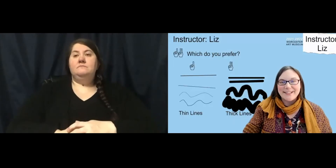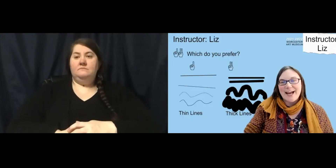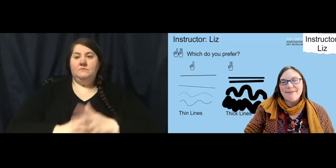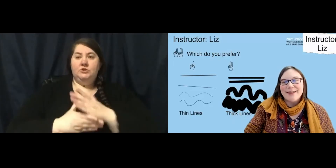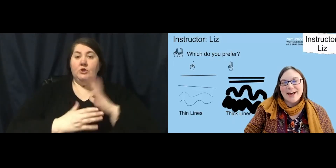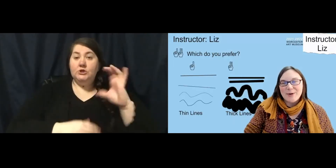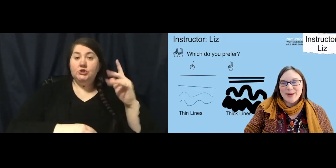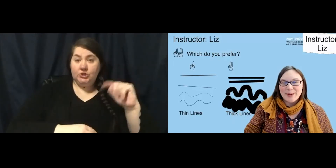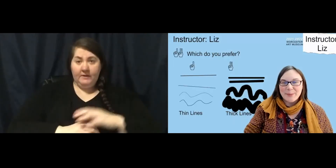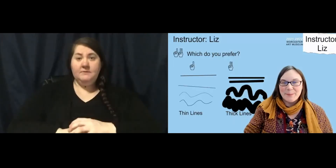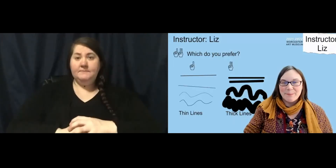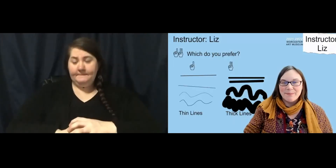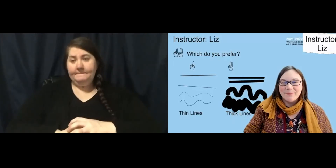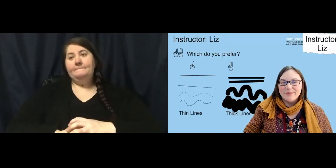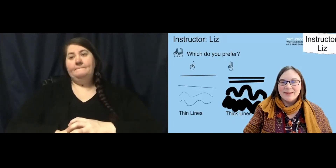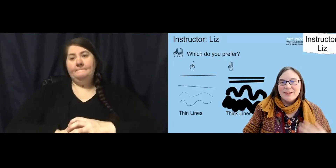definitely have that open.